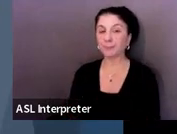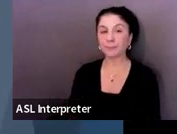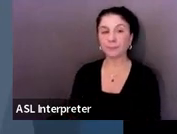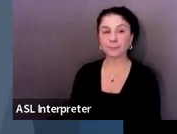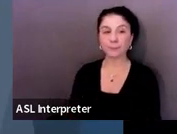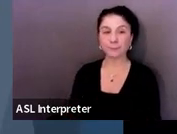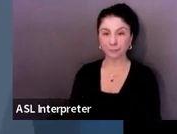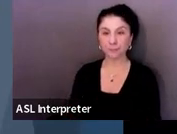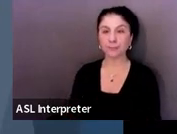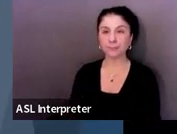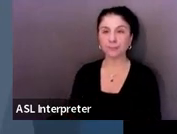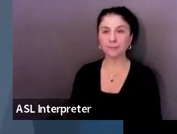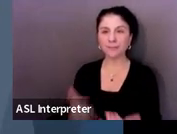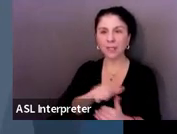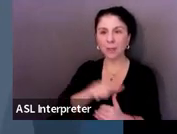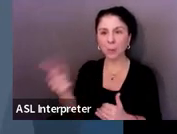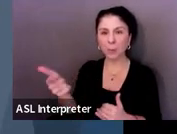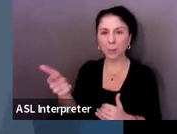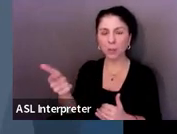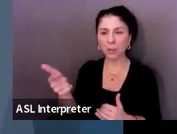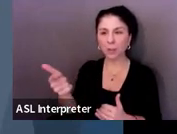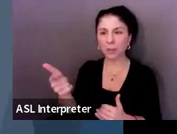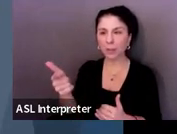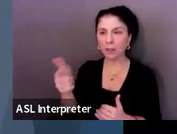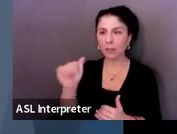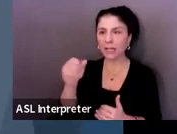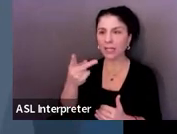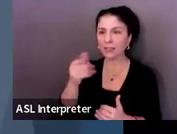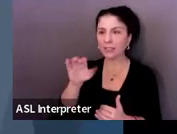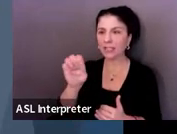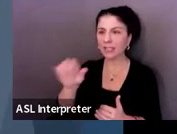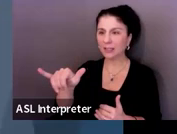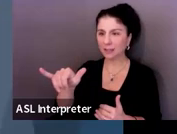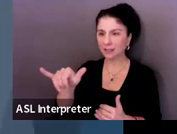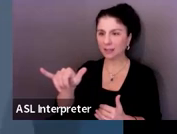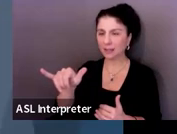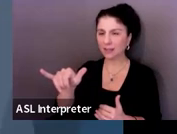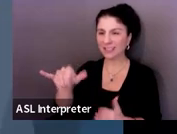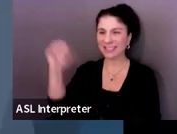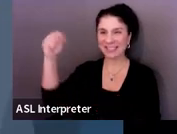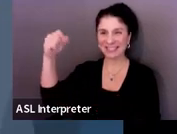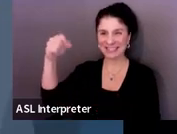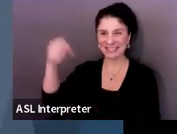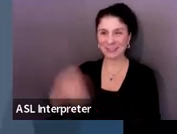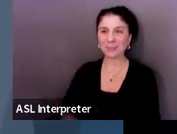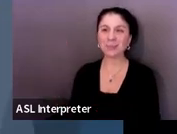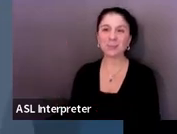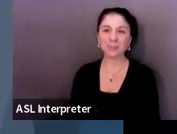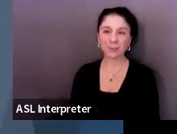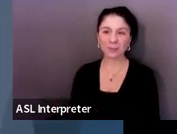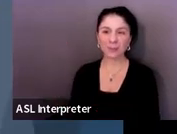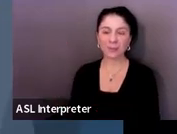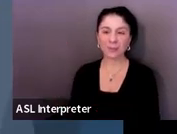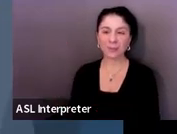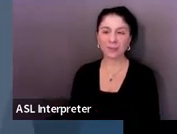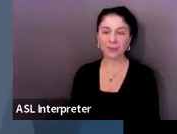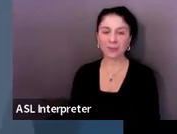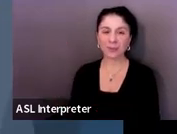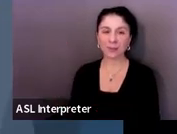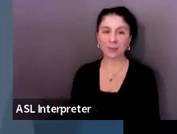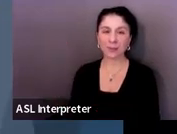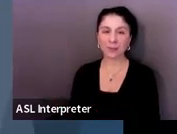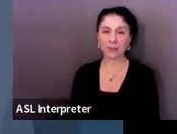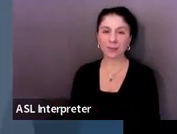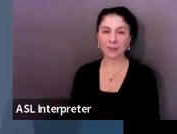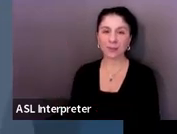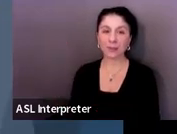All right. And I believe I'm turning it over to Ashley for this part. Yeah. Yes. All right. So the next part that we look